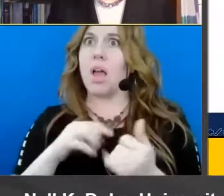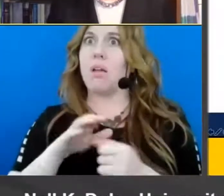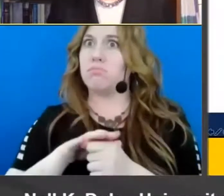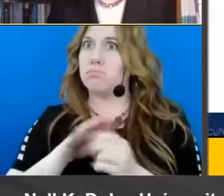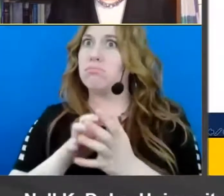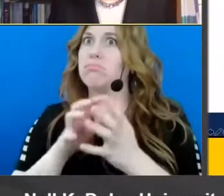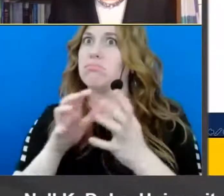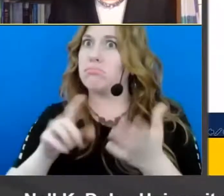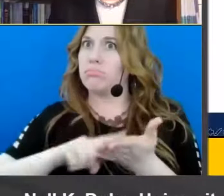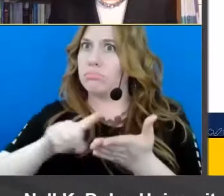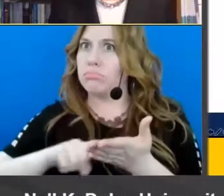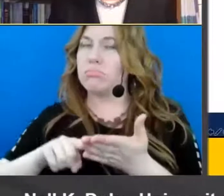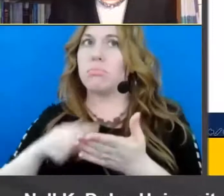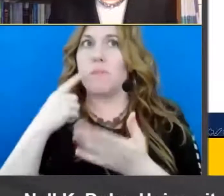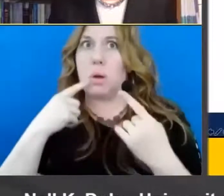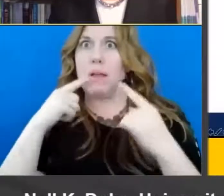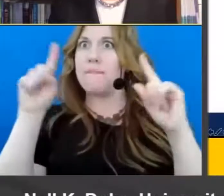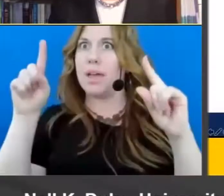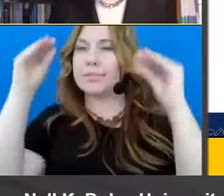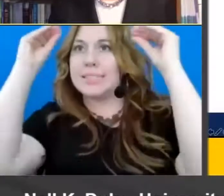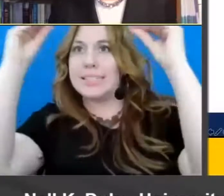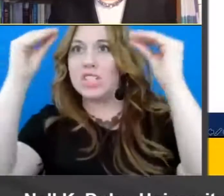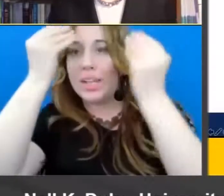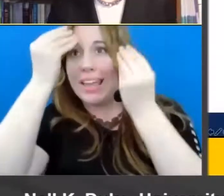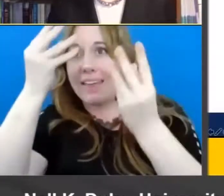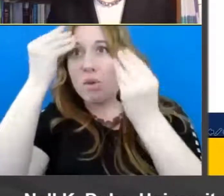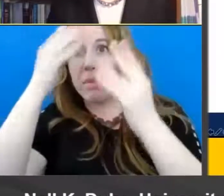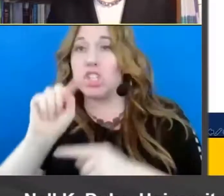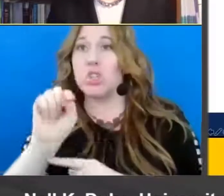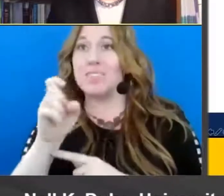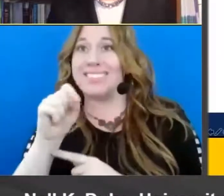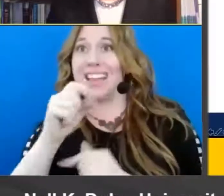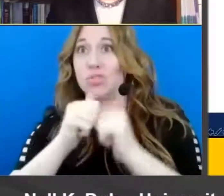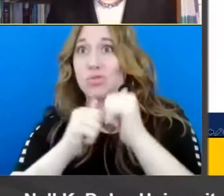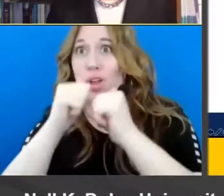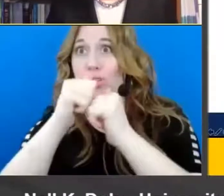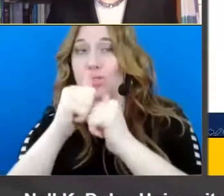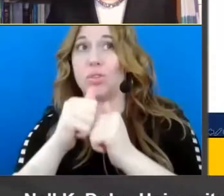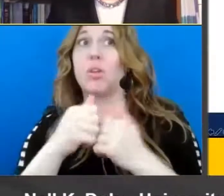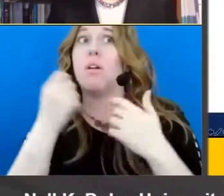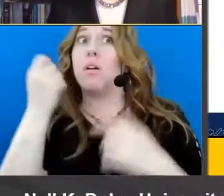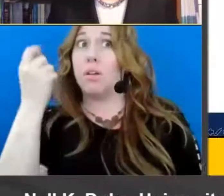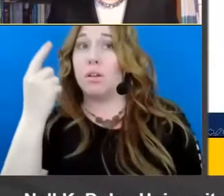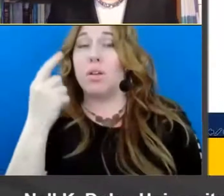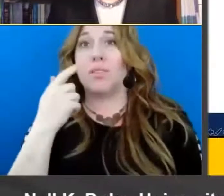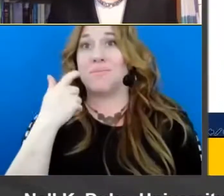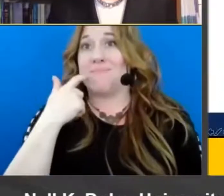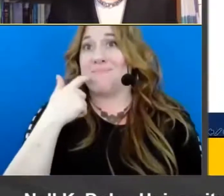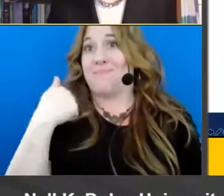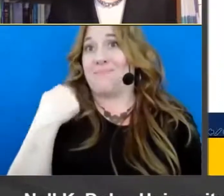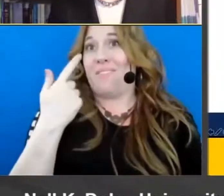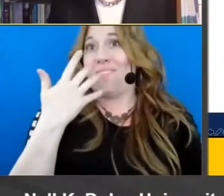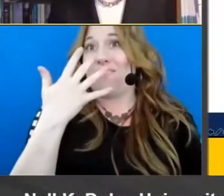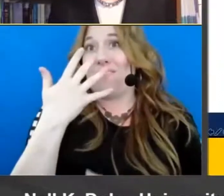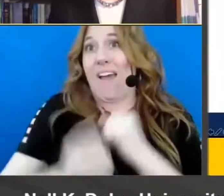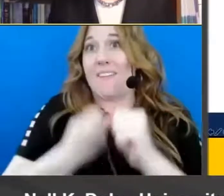on the effects of teaching informational text structures um to the point where uh in the last five years there have been